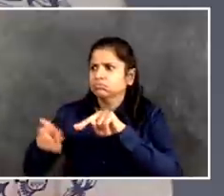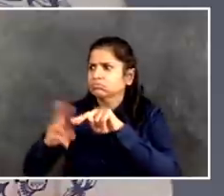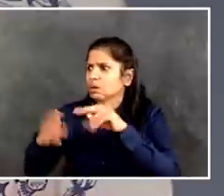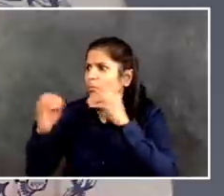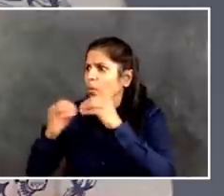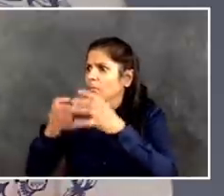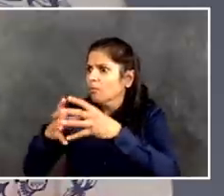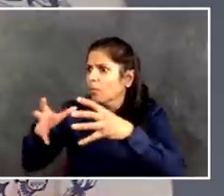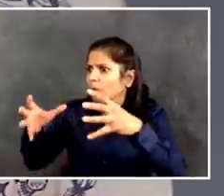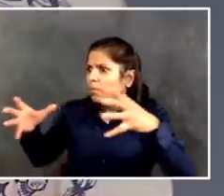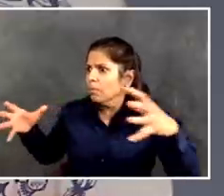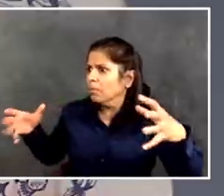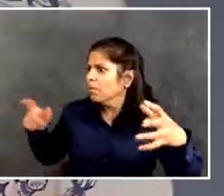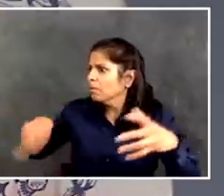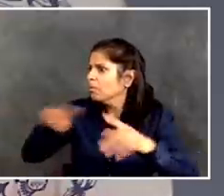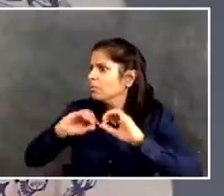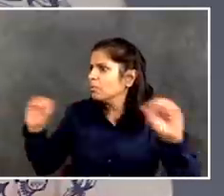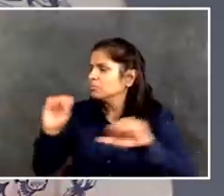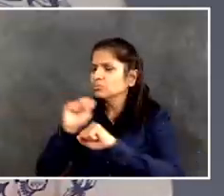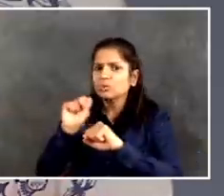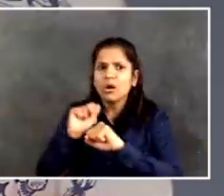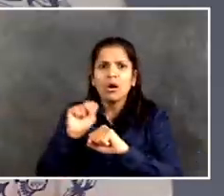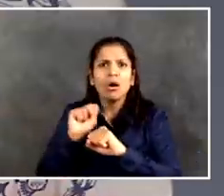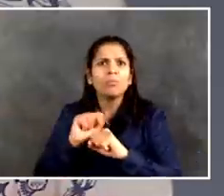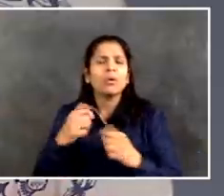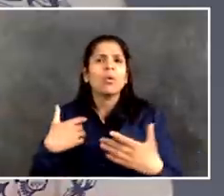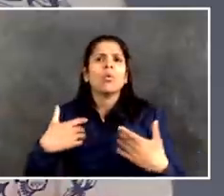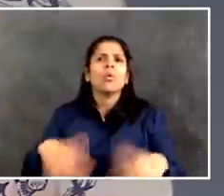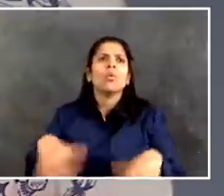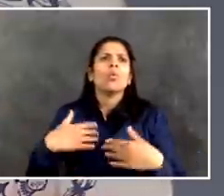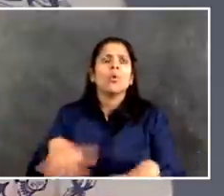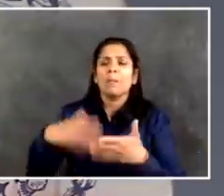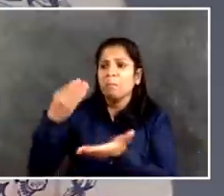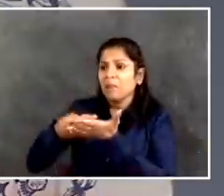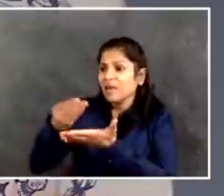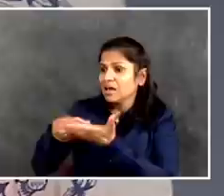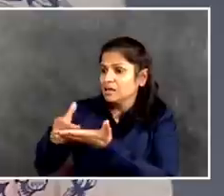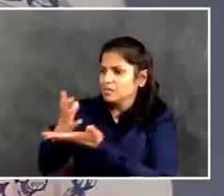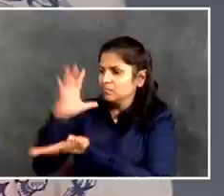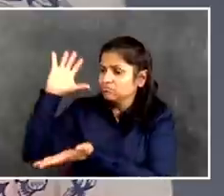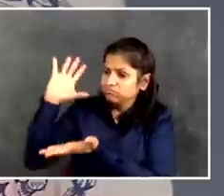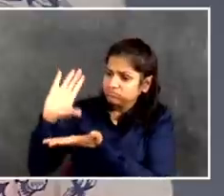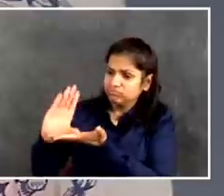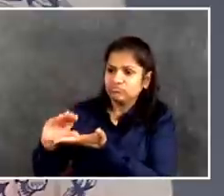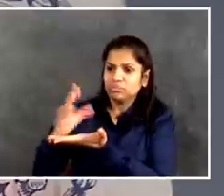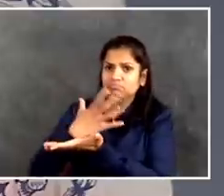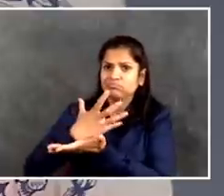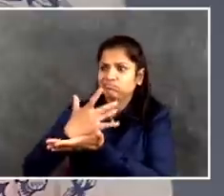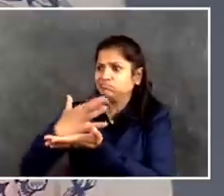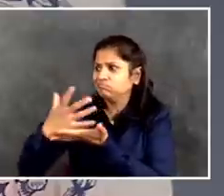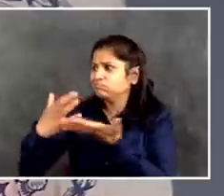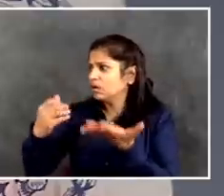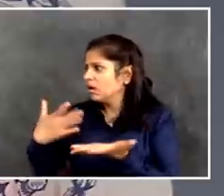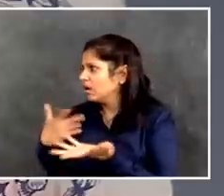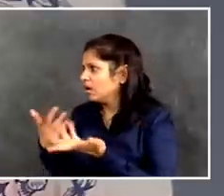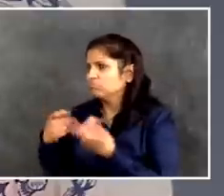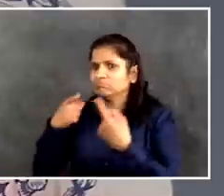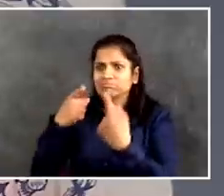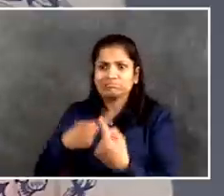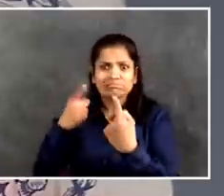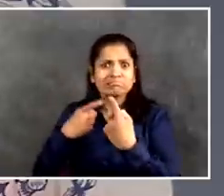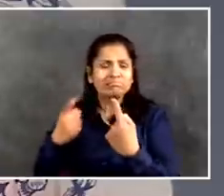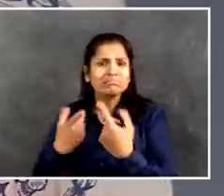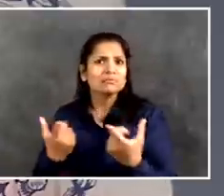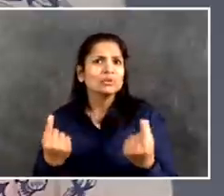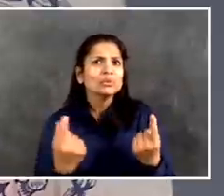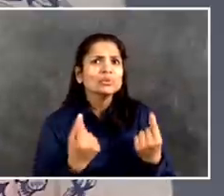amount of their income, that's a half million people at least. So many of them, of course, were the sole breadwinners for their families. And